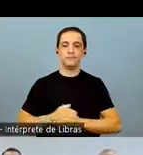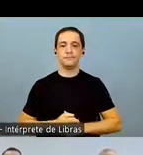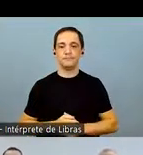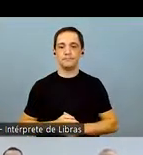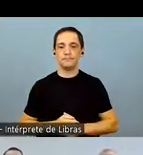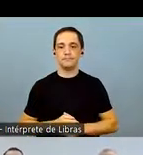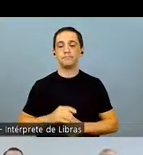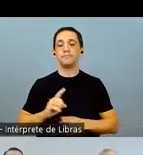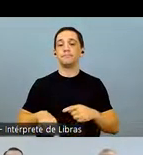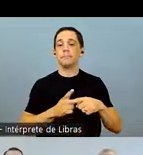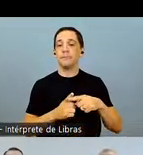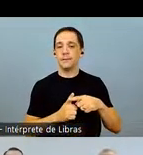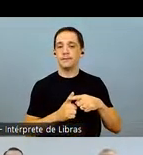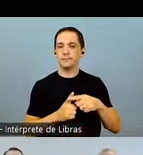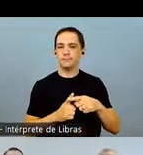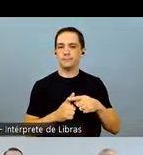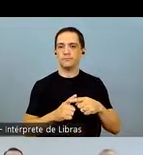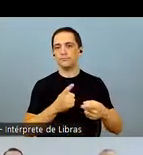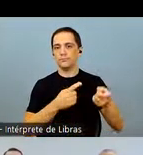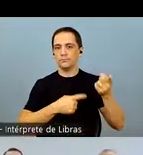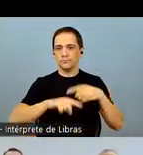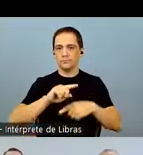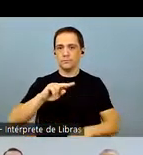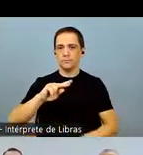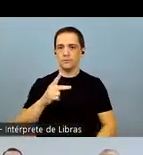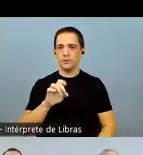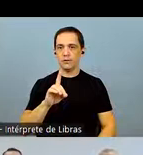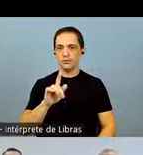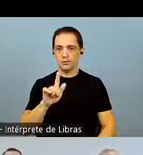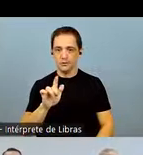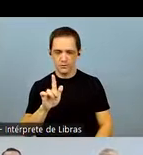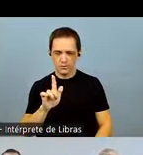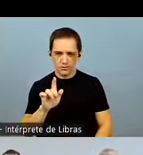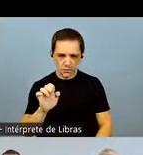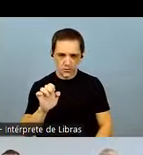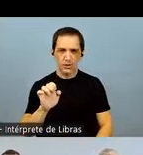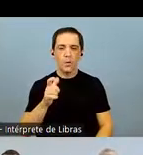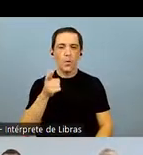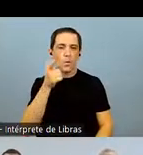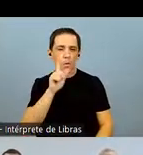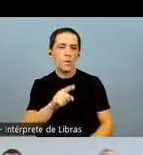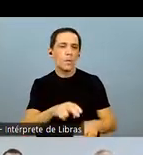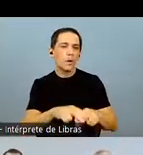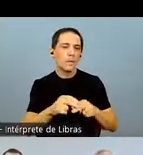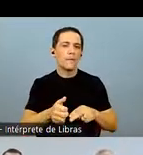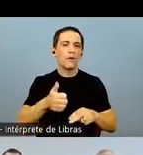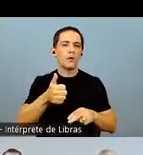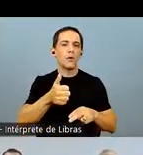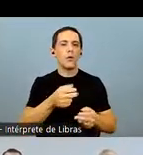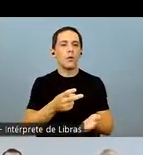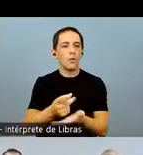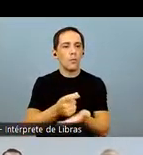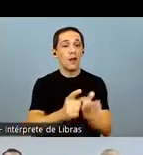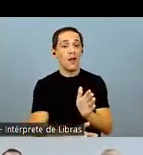just like in 2021. Additionally, we have made progress in the hedging for the 2022